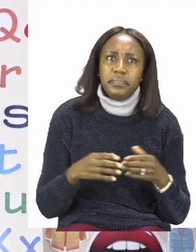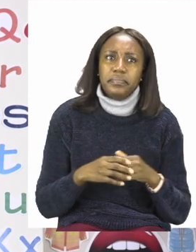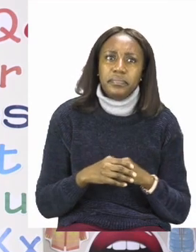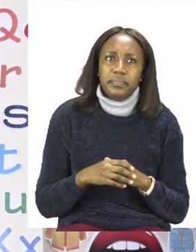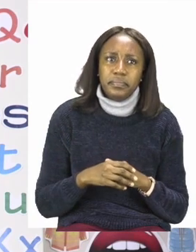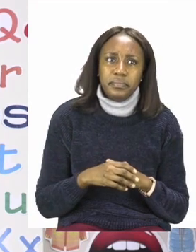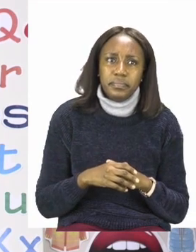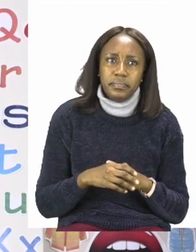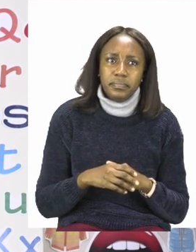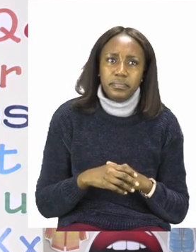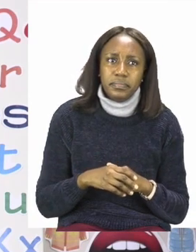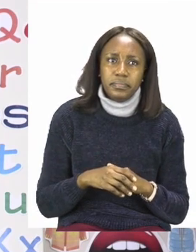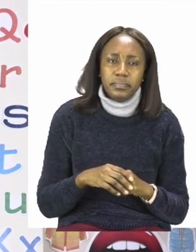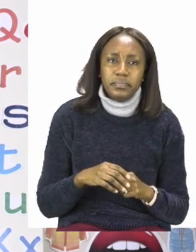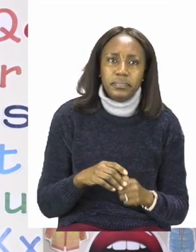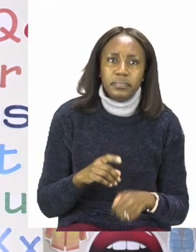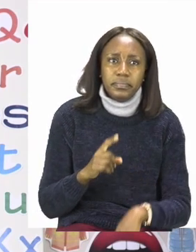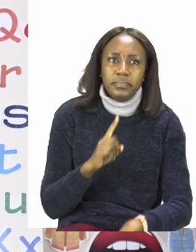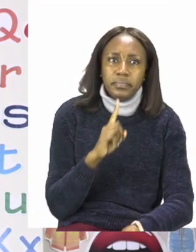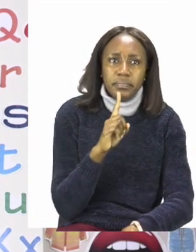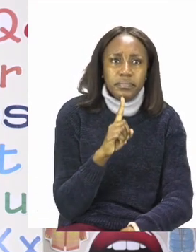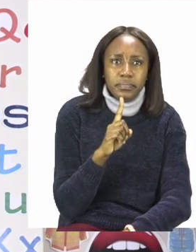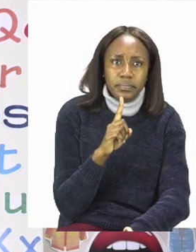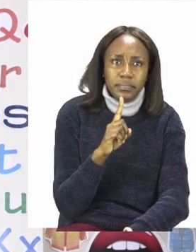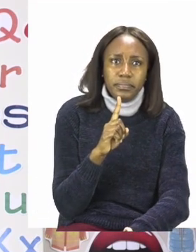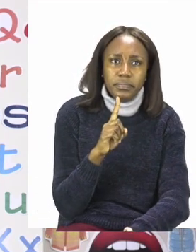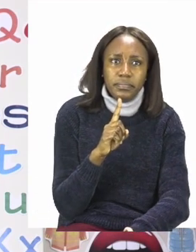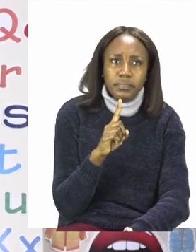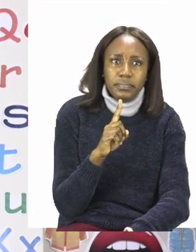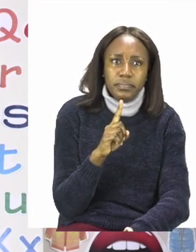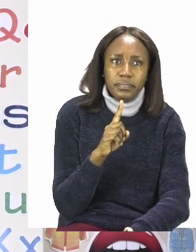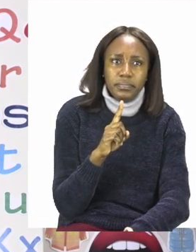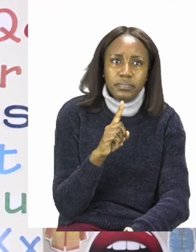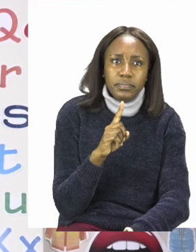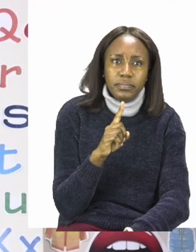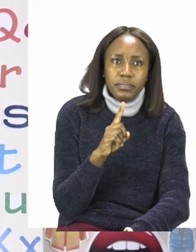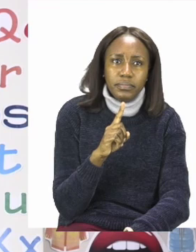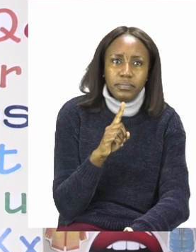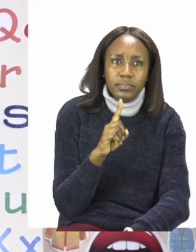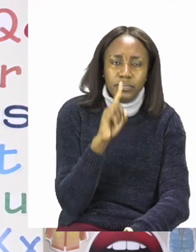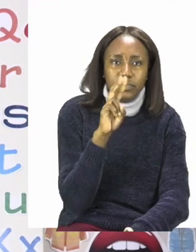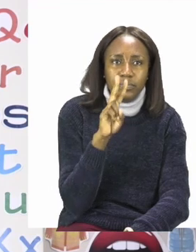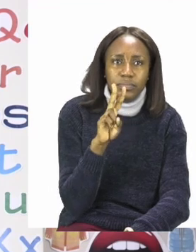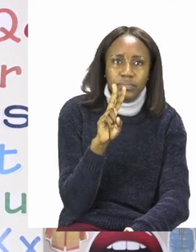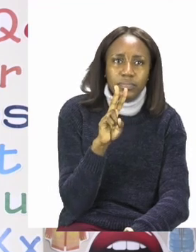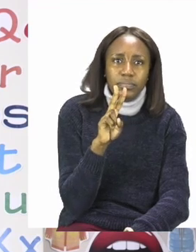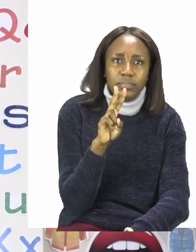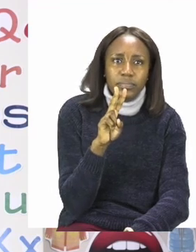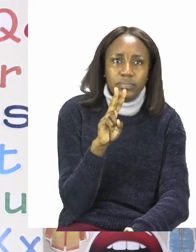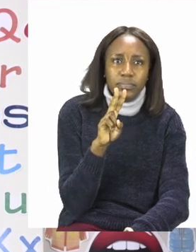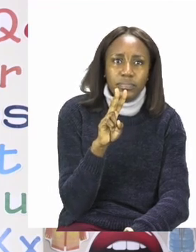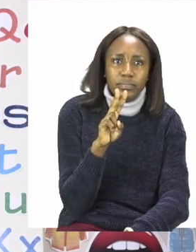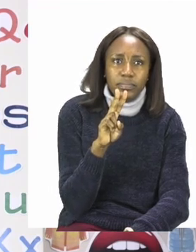span. We're going to start with one, two,